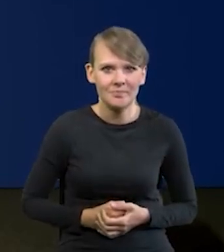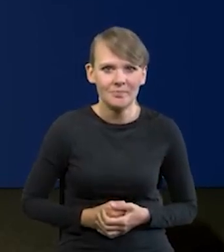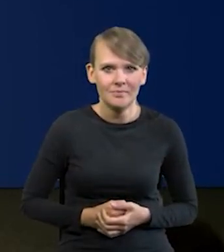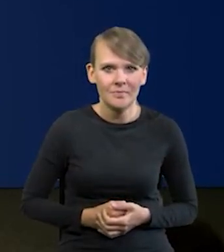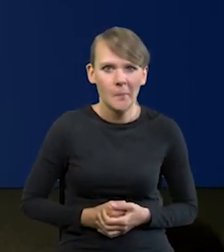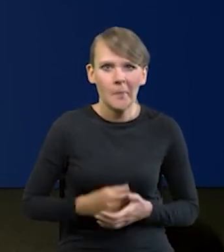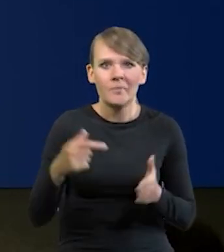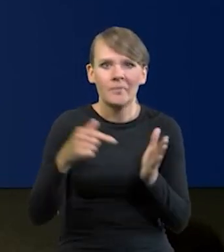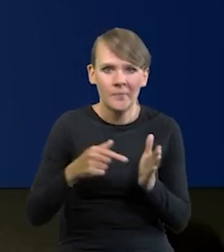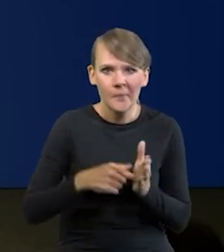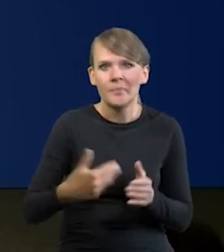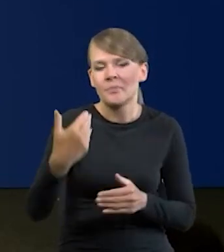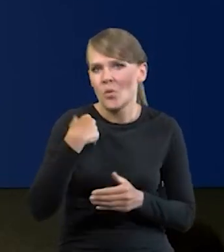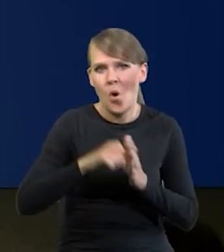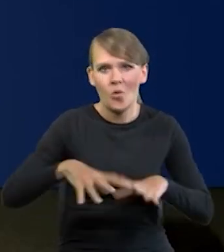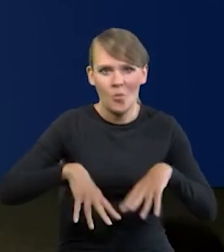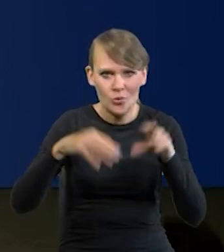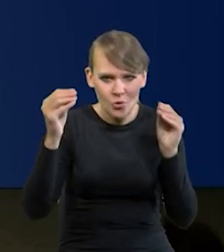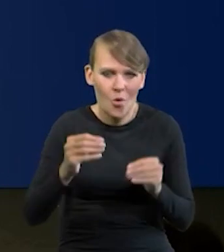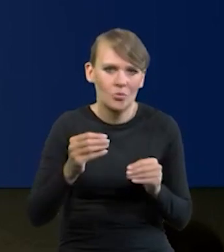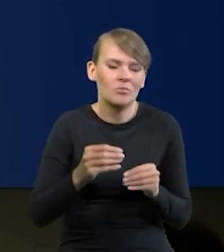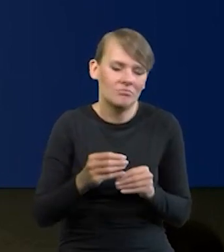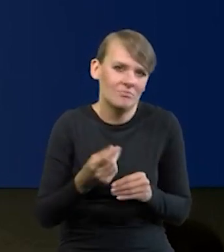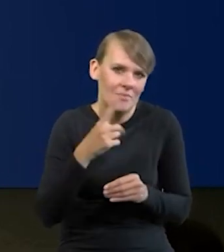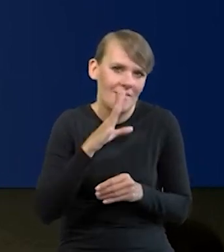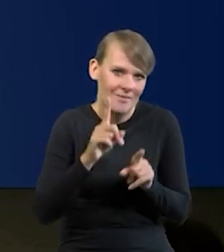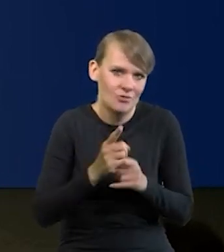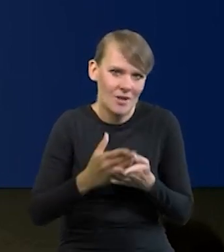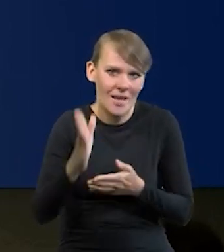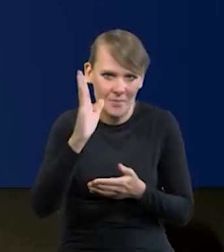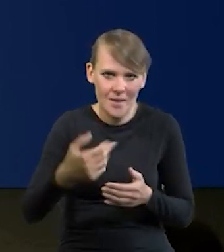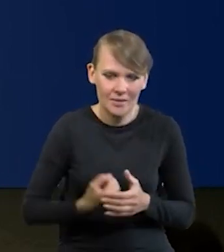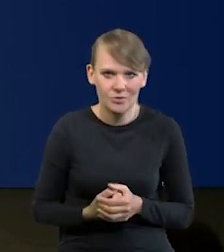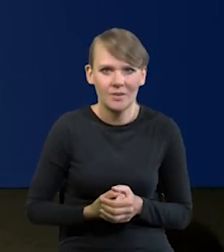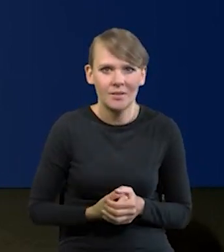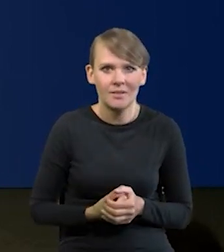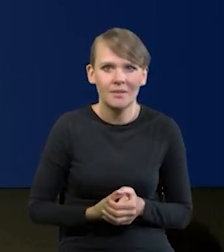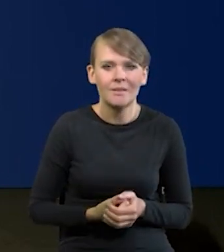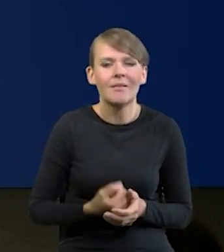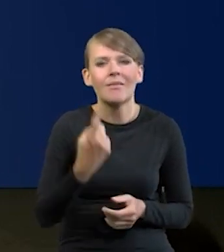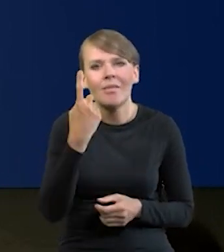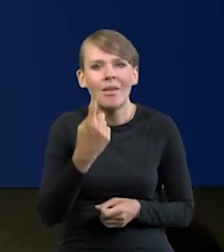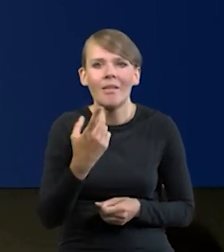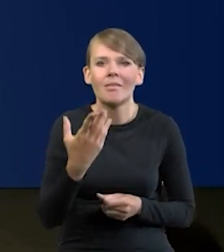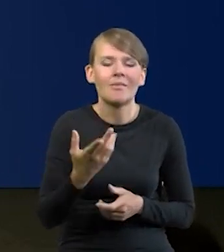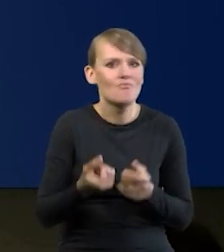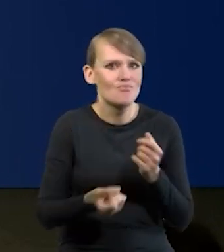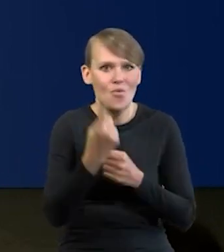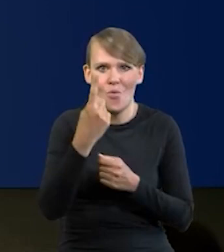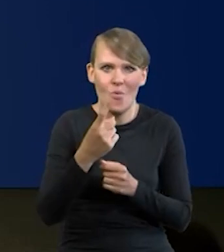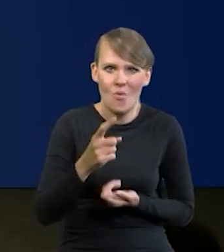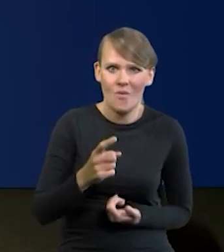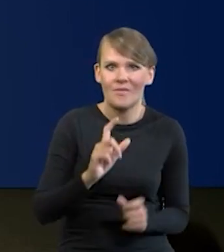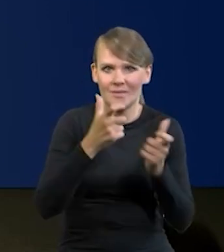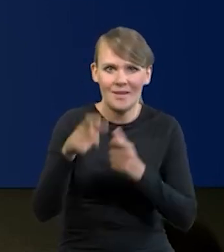moved away from high levels of inflation, stated Glapiński. He disregarded the assertions of several economists who claimed that the lower